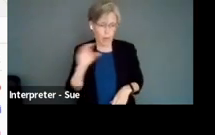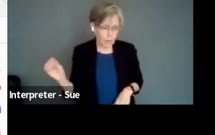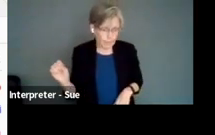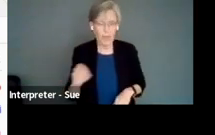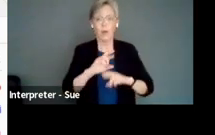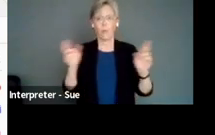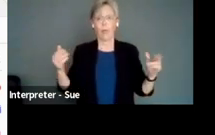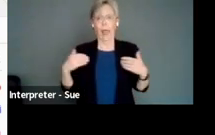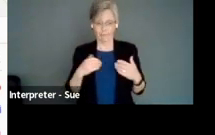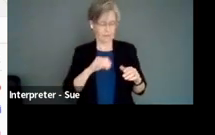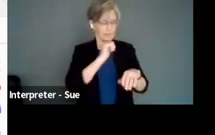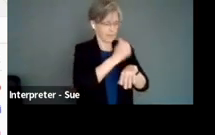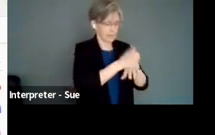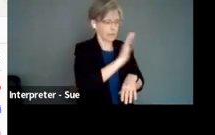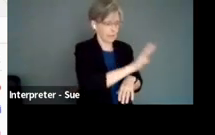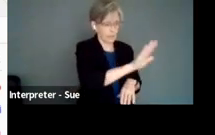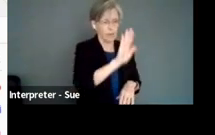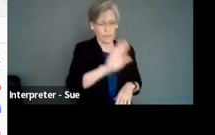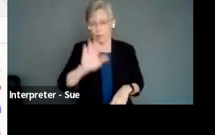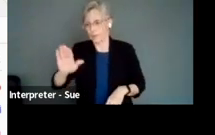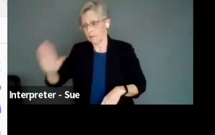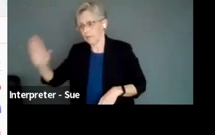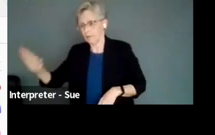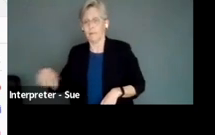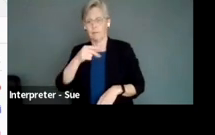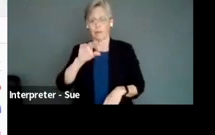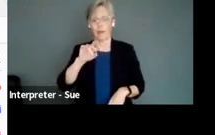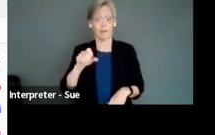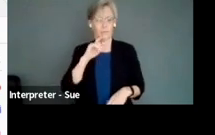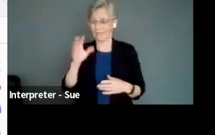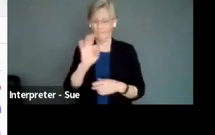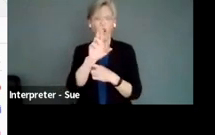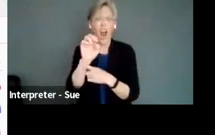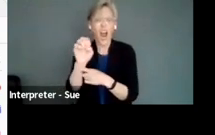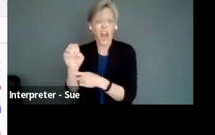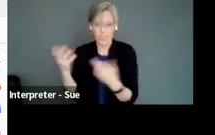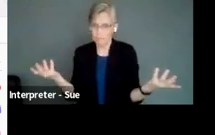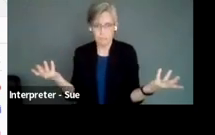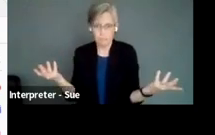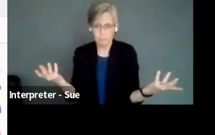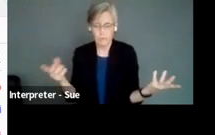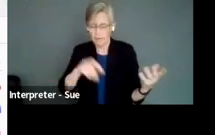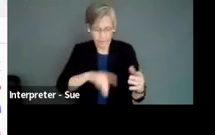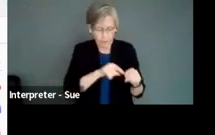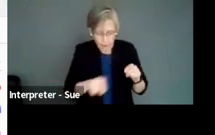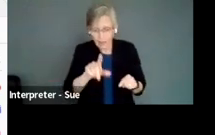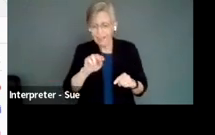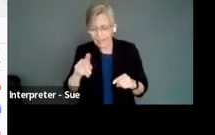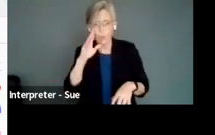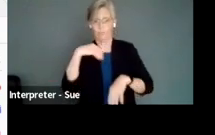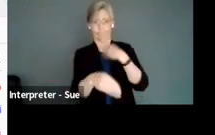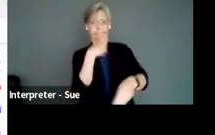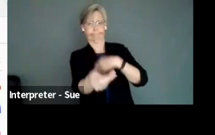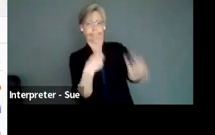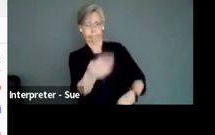access guide. So my point is all of this information is available to for free, you can find it, we'll link to it, we'll give it all to you. So I'm just